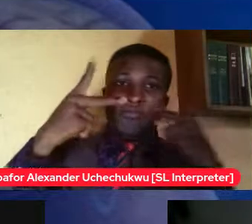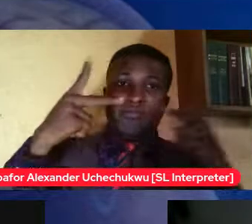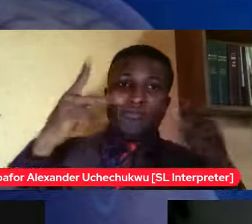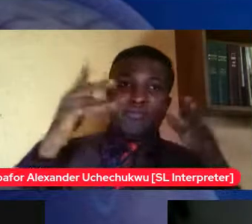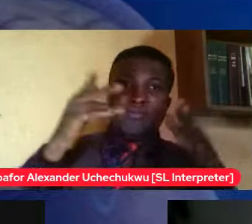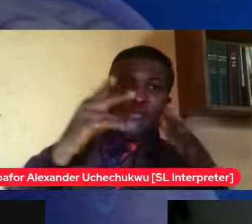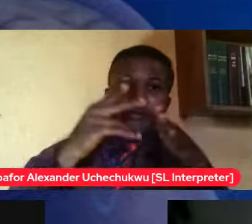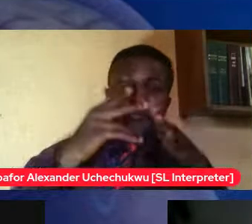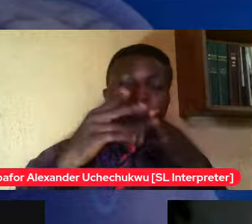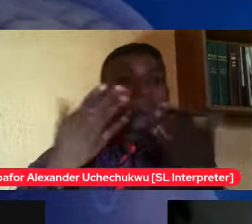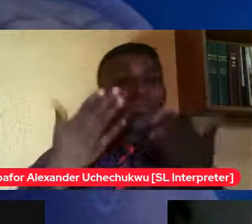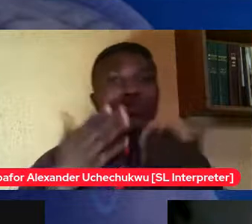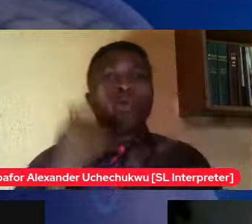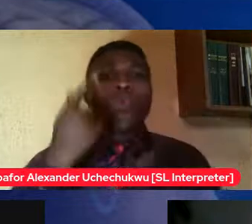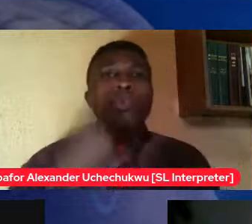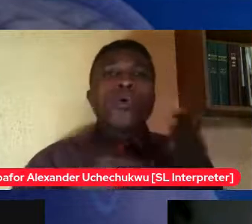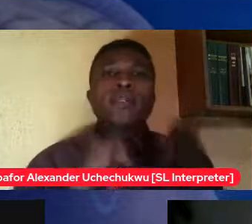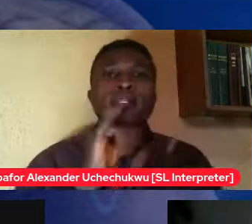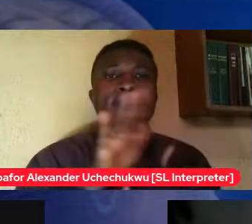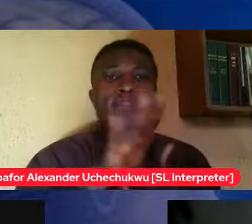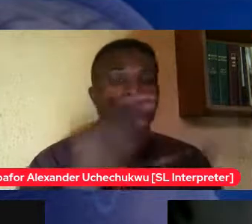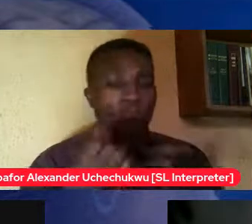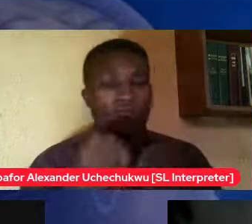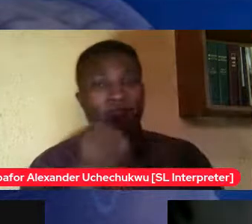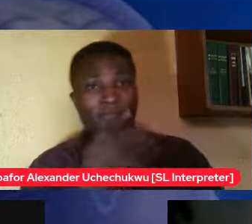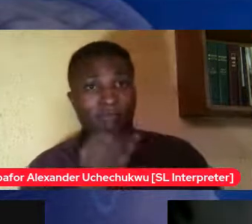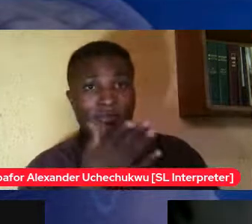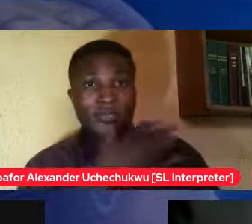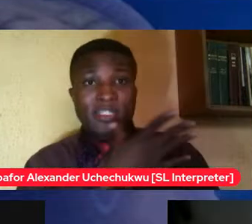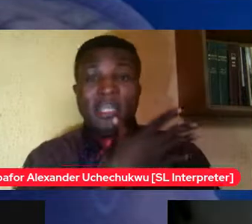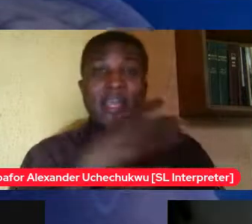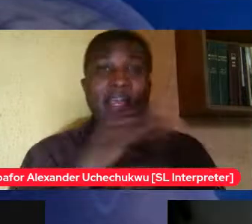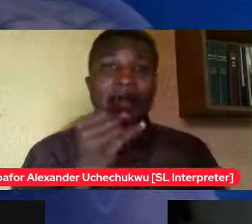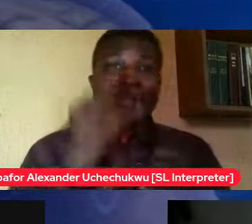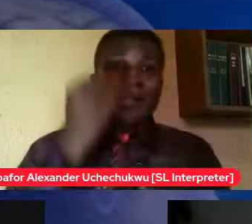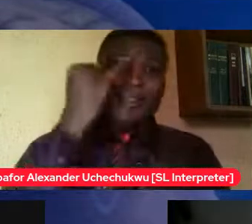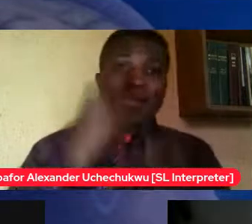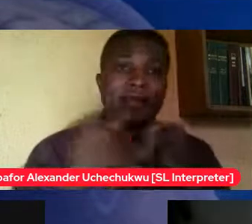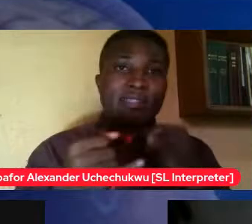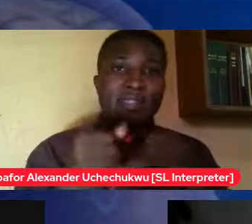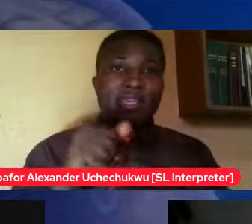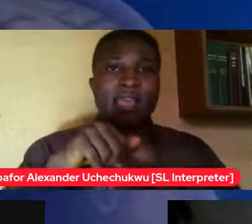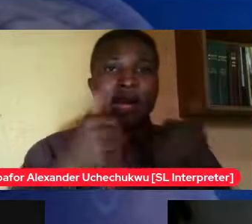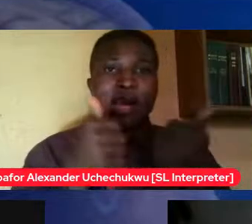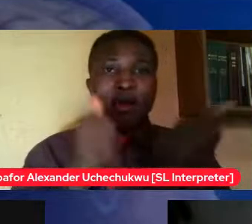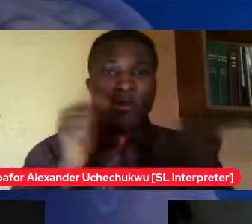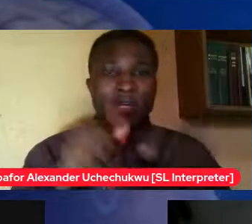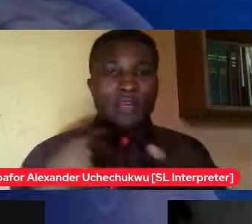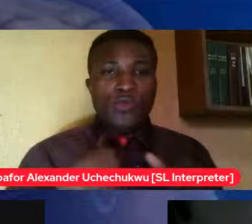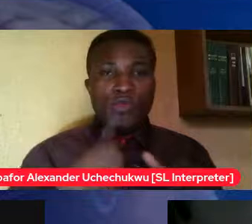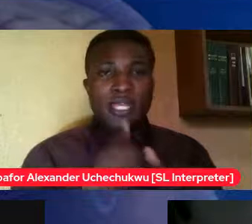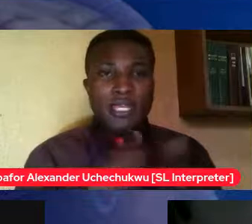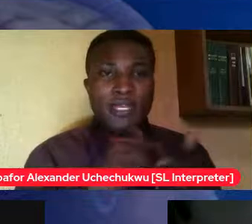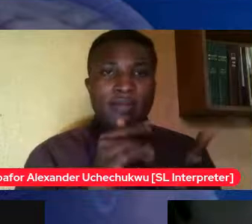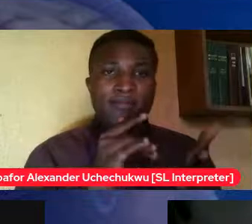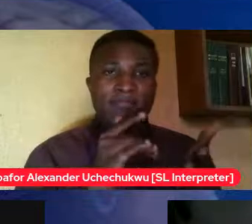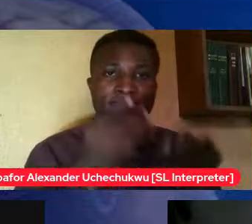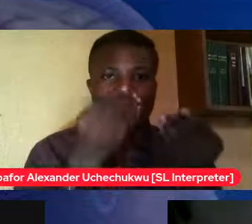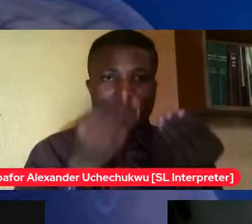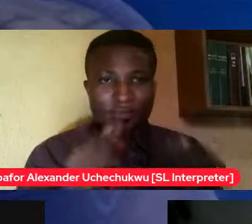lastly how do we deal with rejection from the opposite sex that's a lot but please help us out